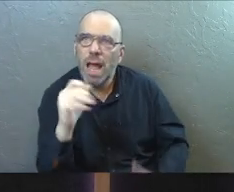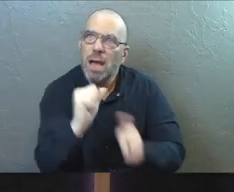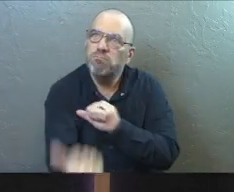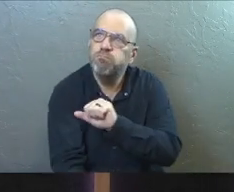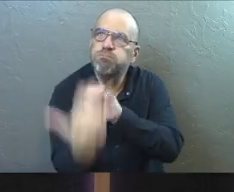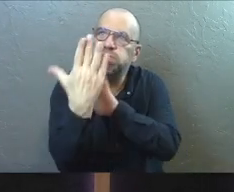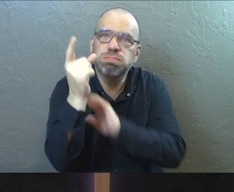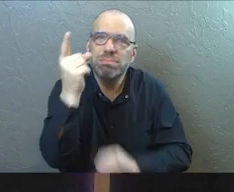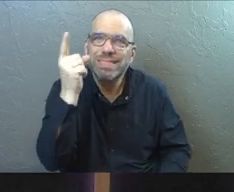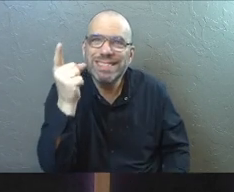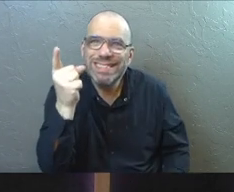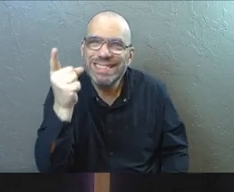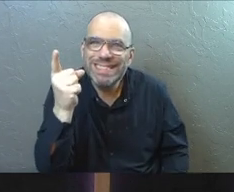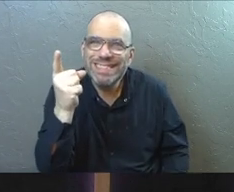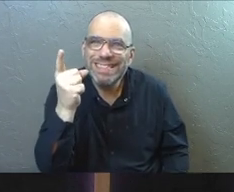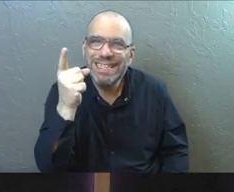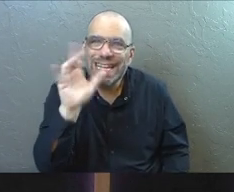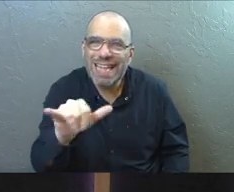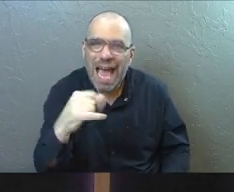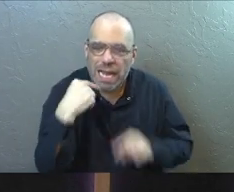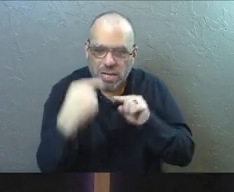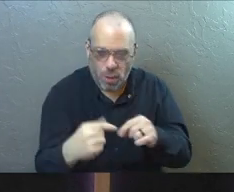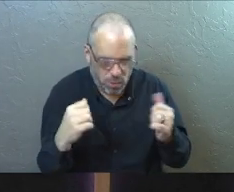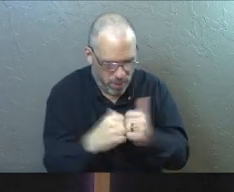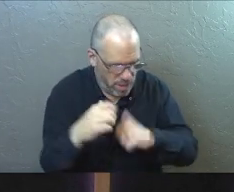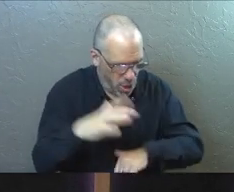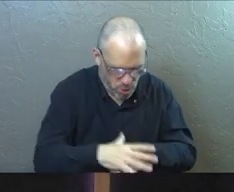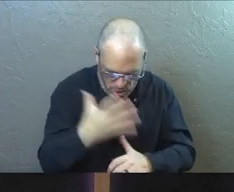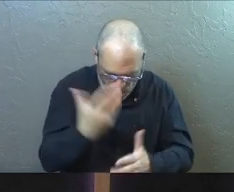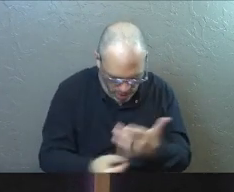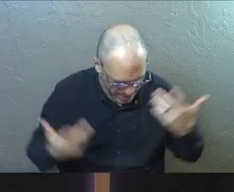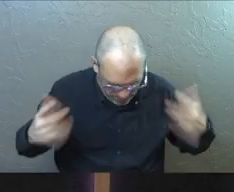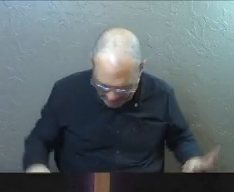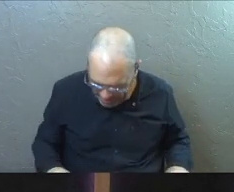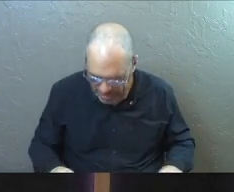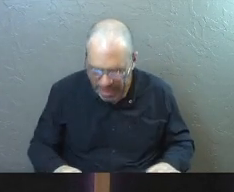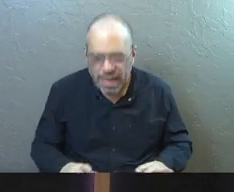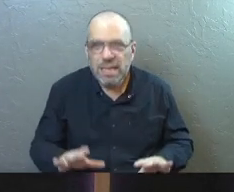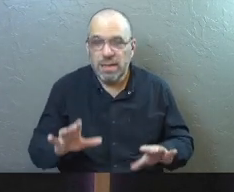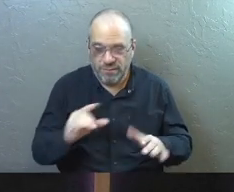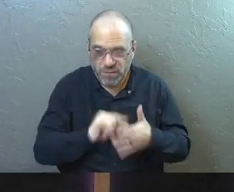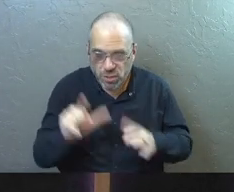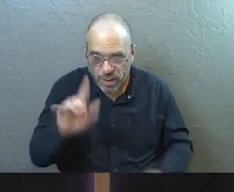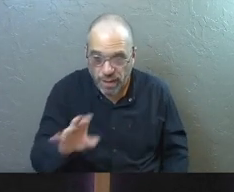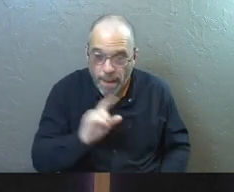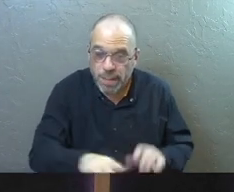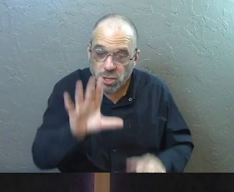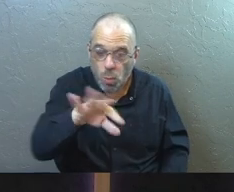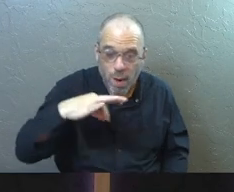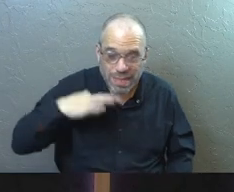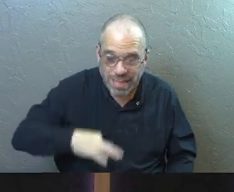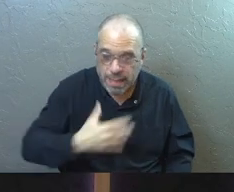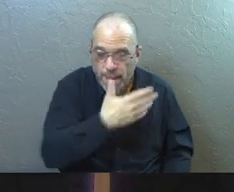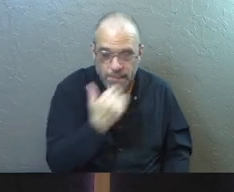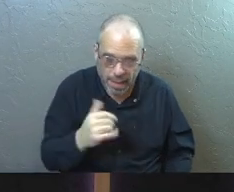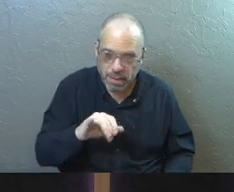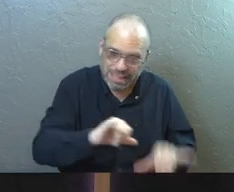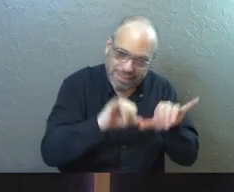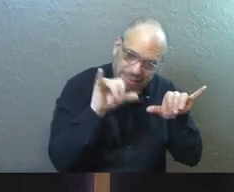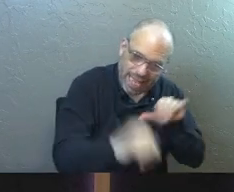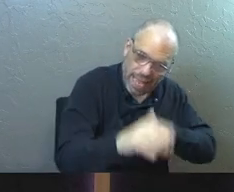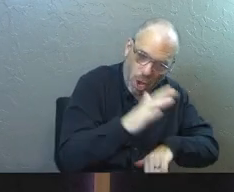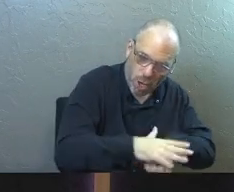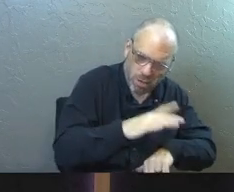in his presence right now. All the things I struggle with today, gone. He says, verse 24. But for your sakes, it is better that I